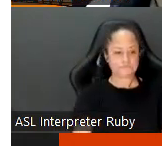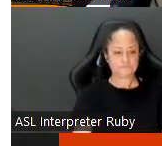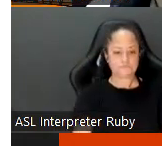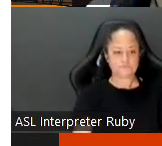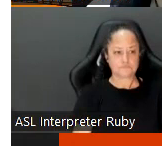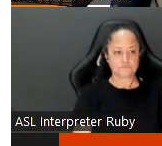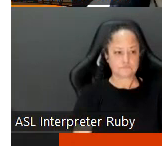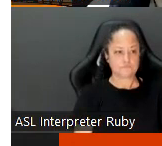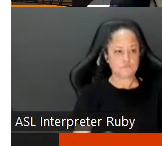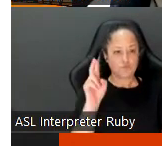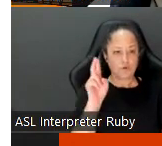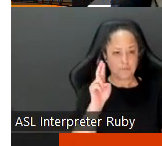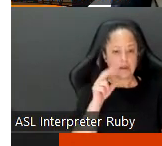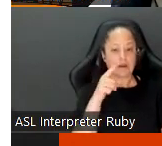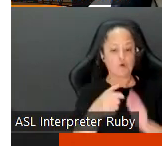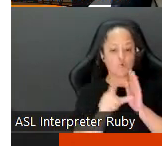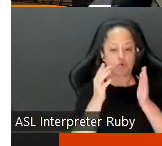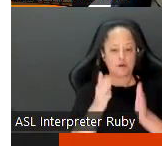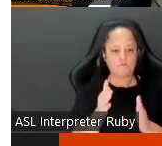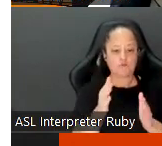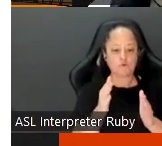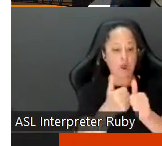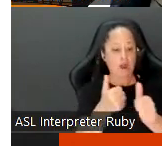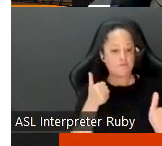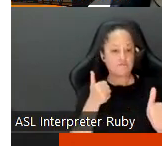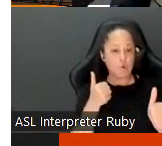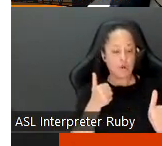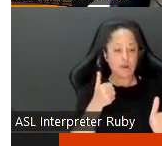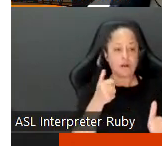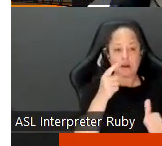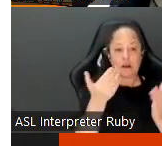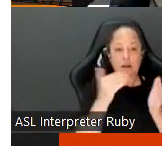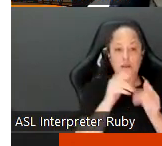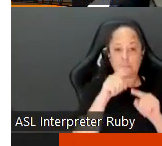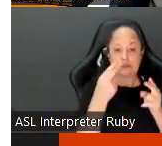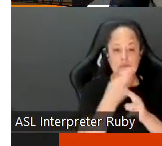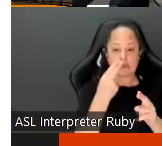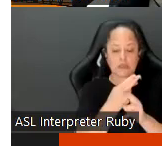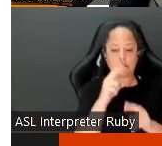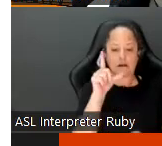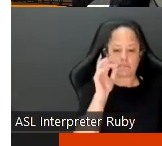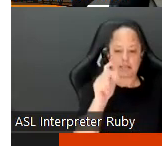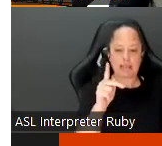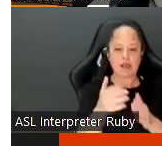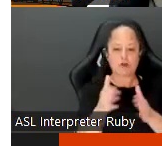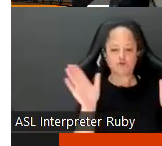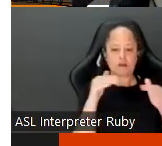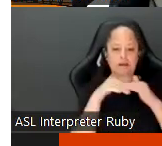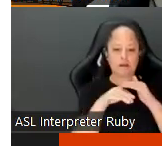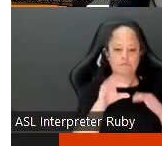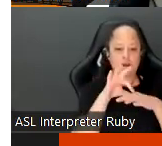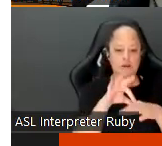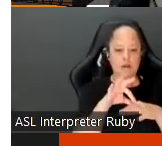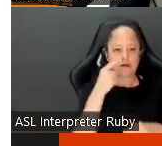okay so if you are a reviewer things to avoid okay so again you cannot use perceived lack of general accessibility content for